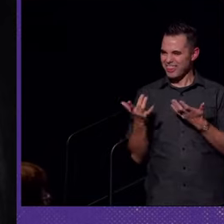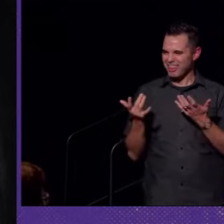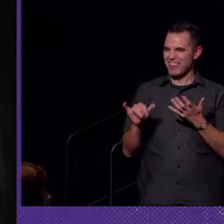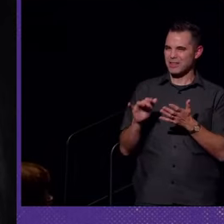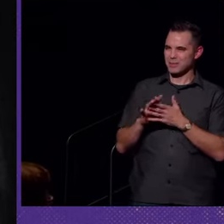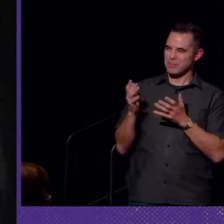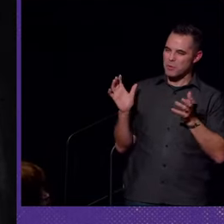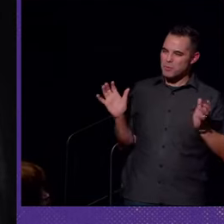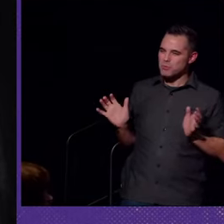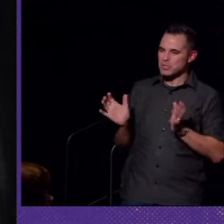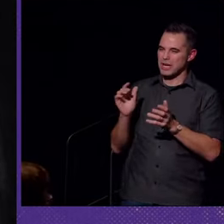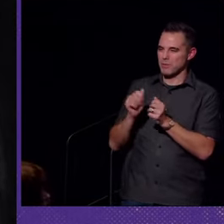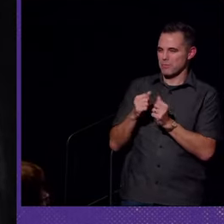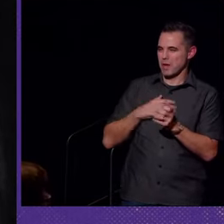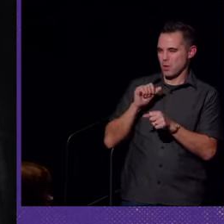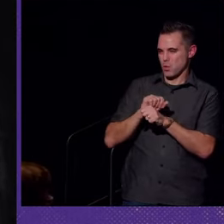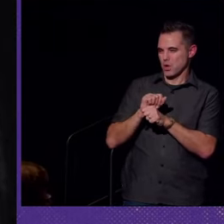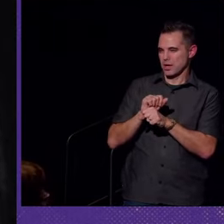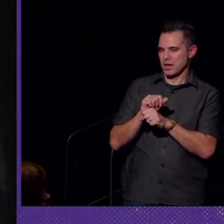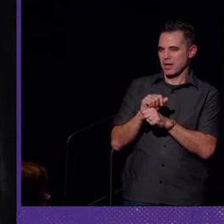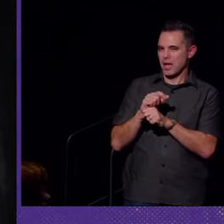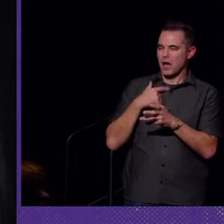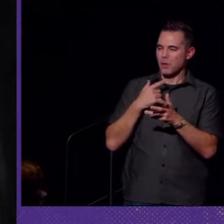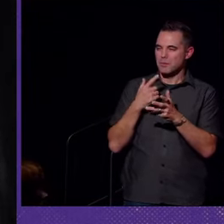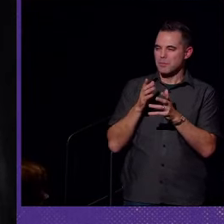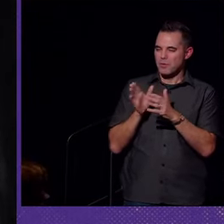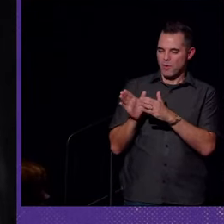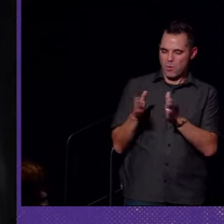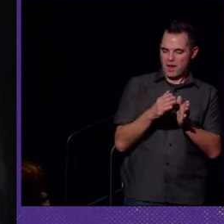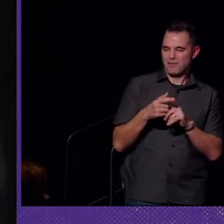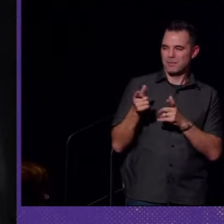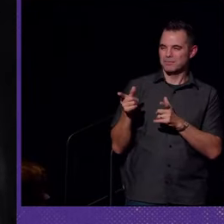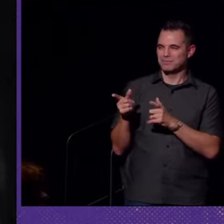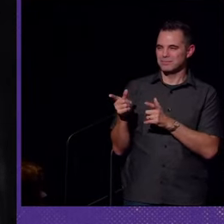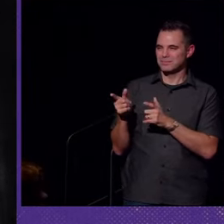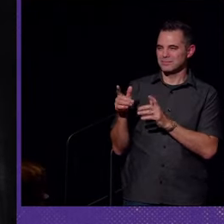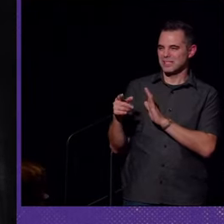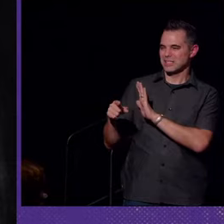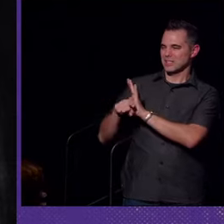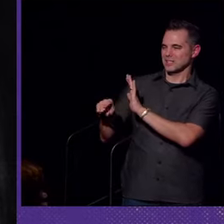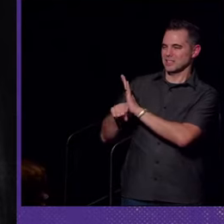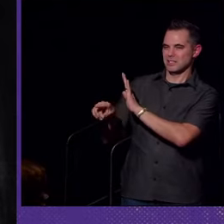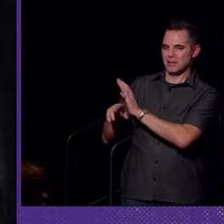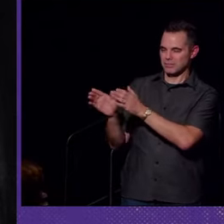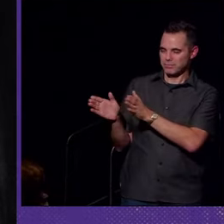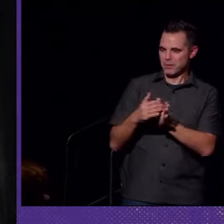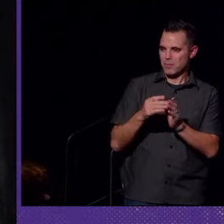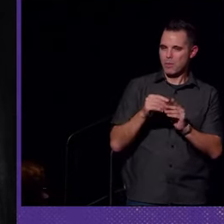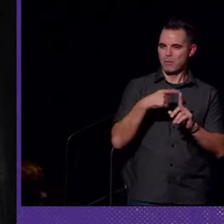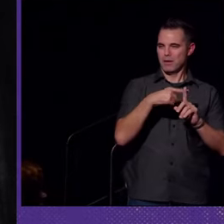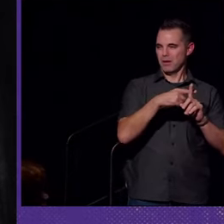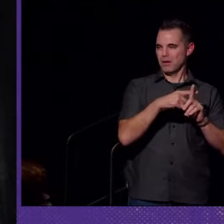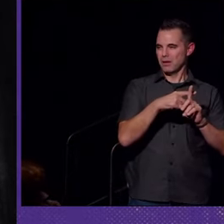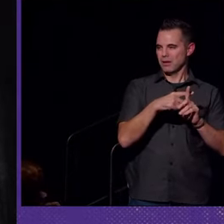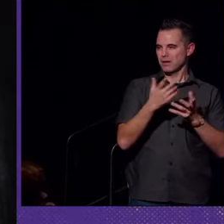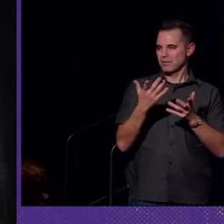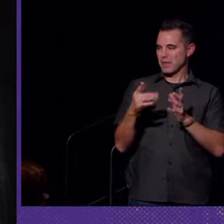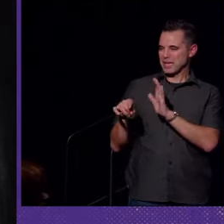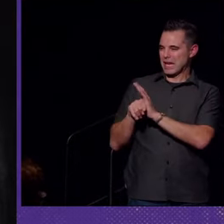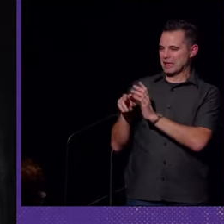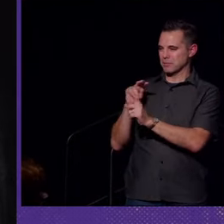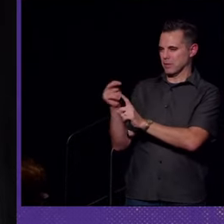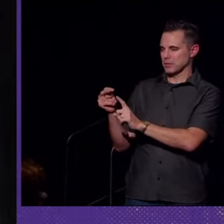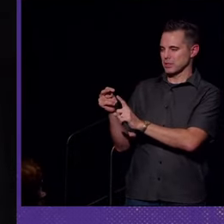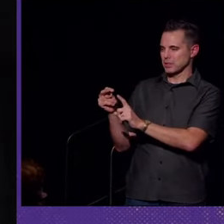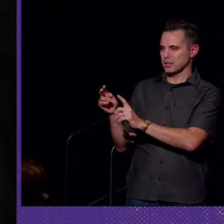kind of like what I'm pushing with my work. I want us to move away from these stigmatizing folk, from their negative perceptions,